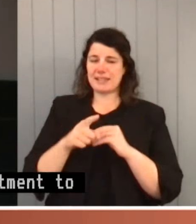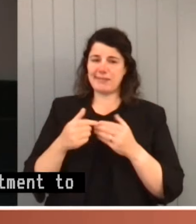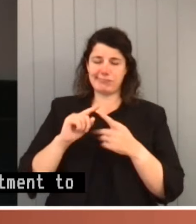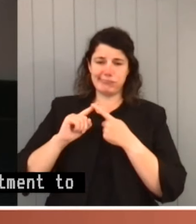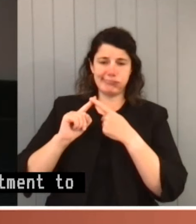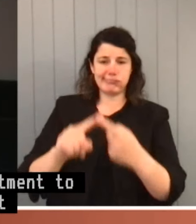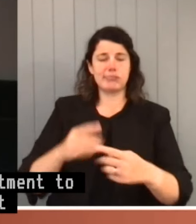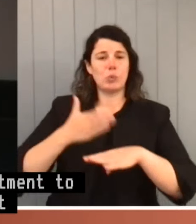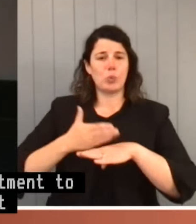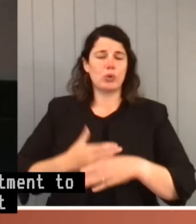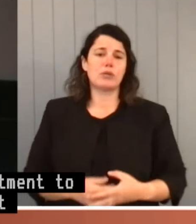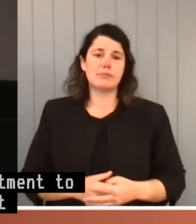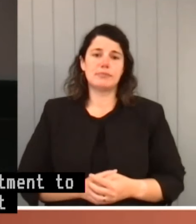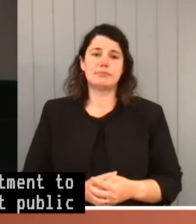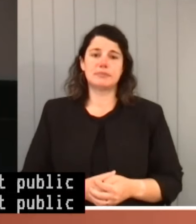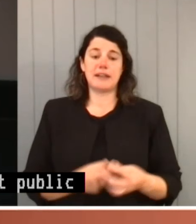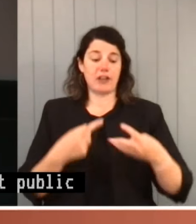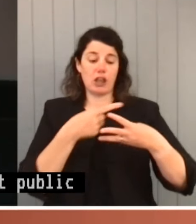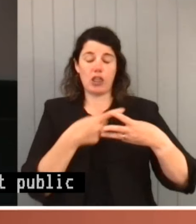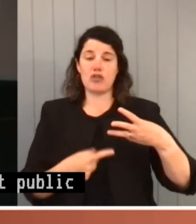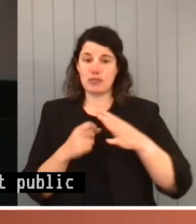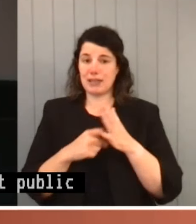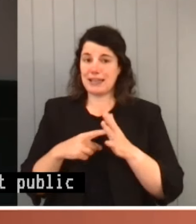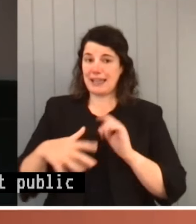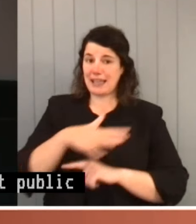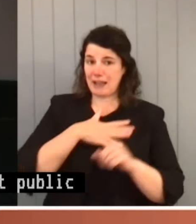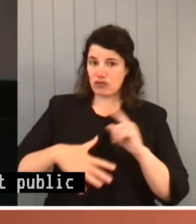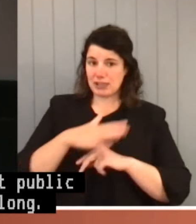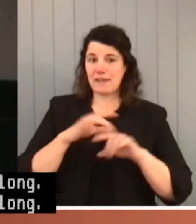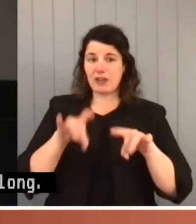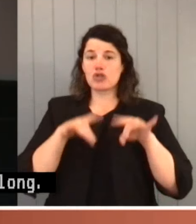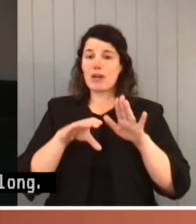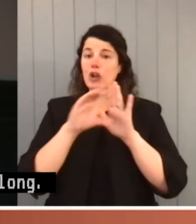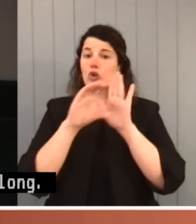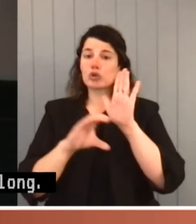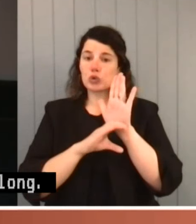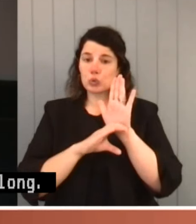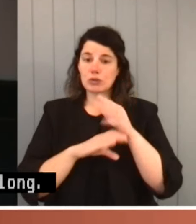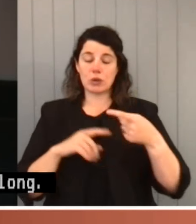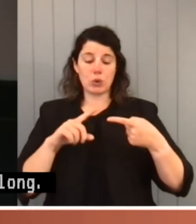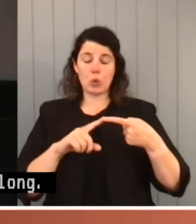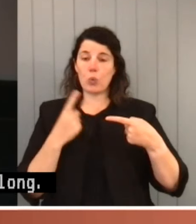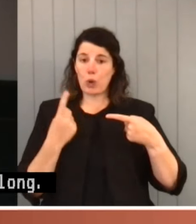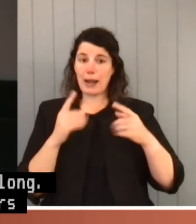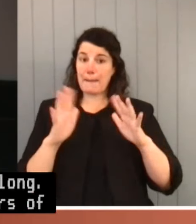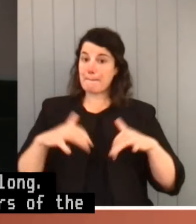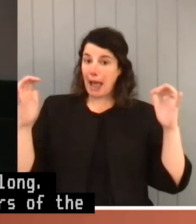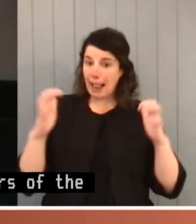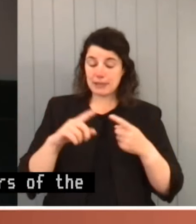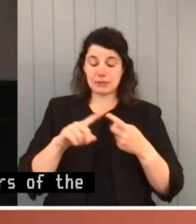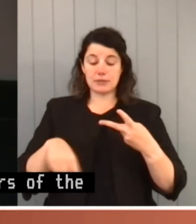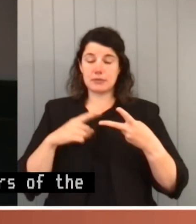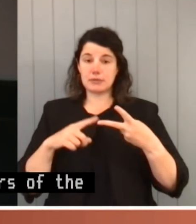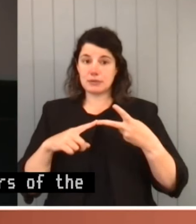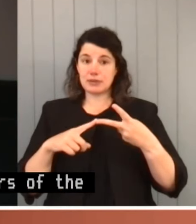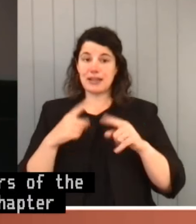There are three key chapters of the Australian Constitution. Chapter 1, Parliament. Chapter 2, the Executive